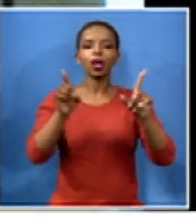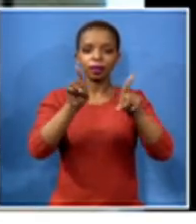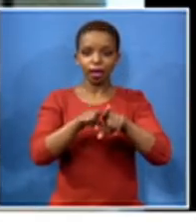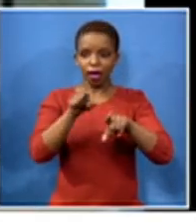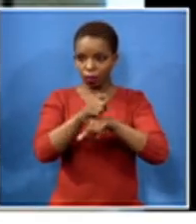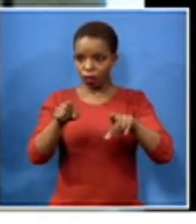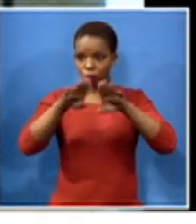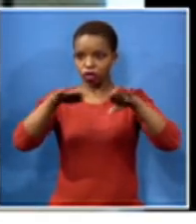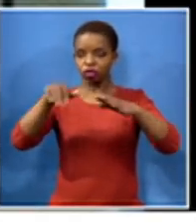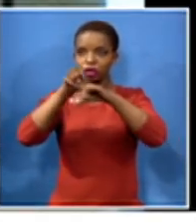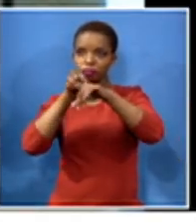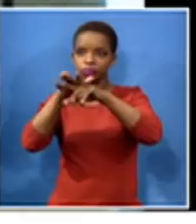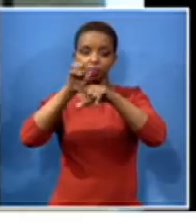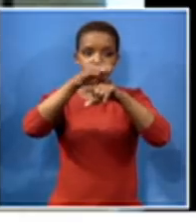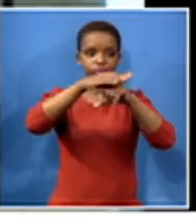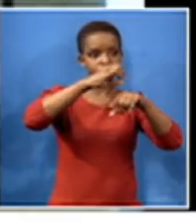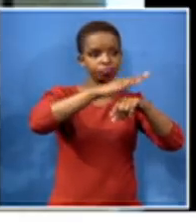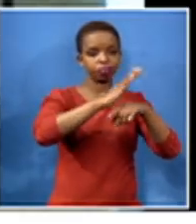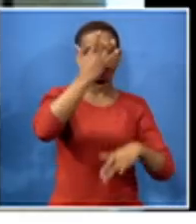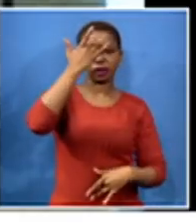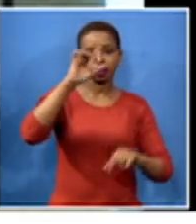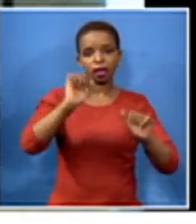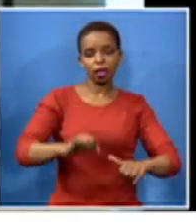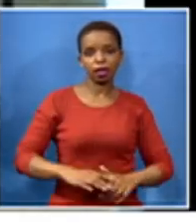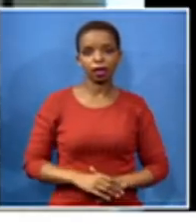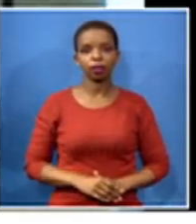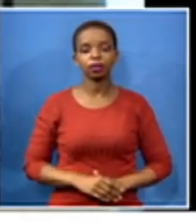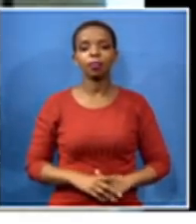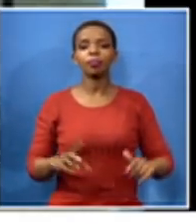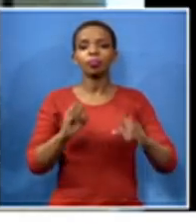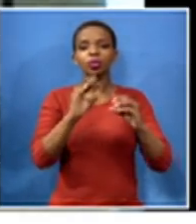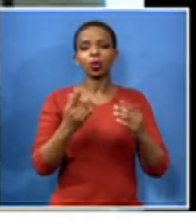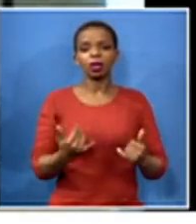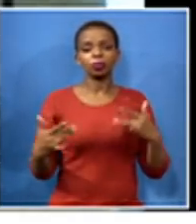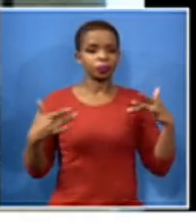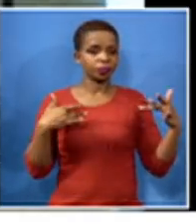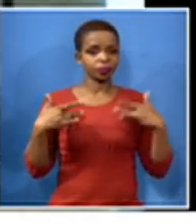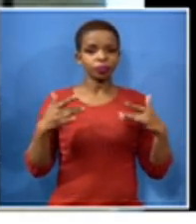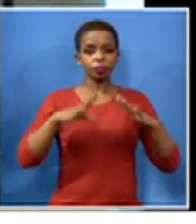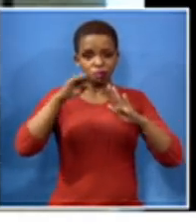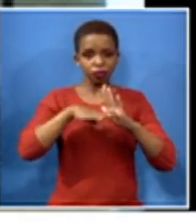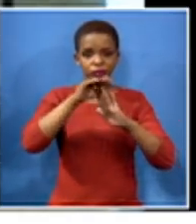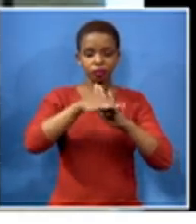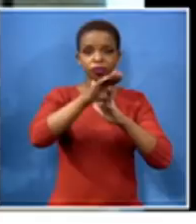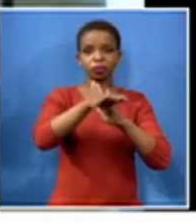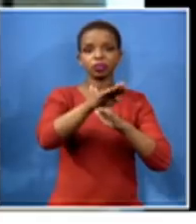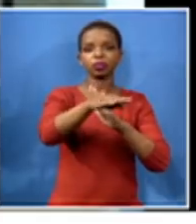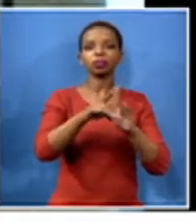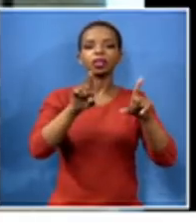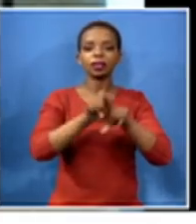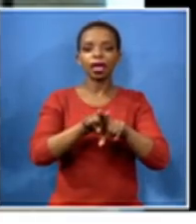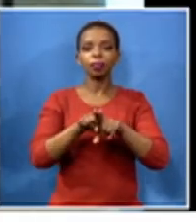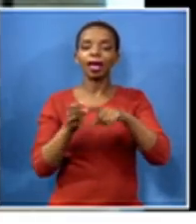fair number of those as well so um there's a call for greater consistency and there's a call for greater support to our